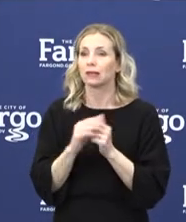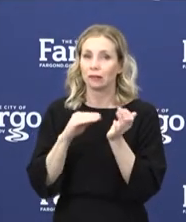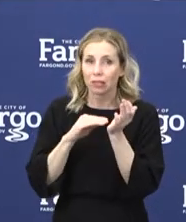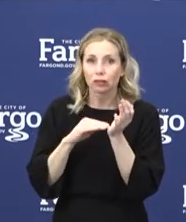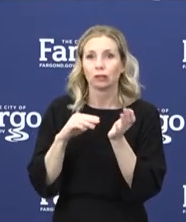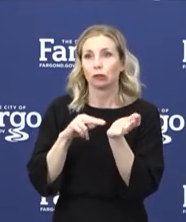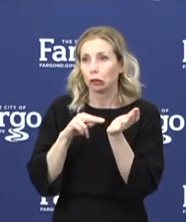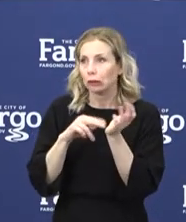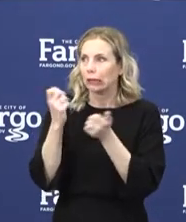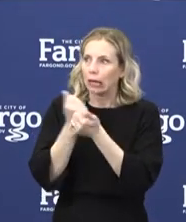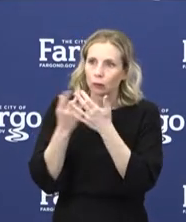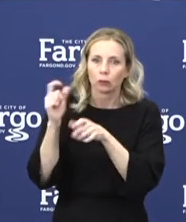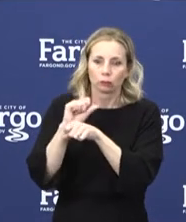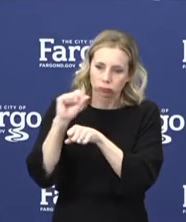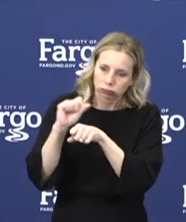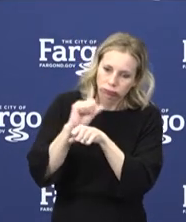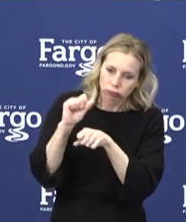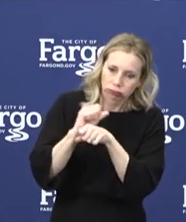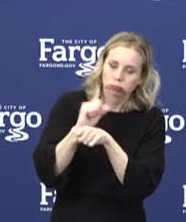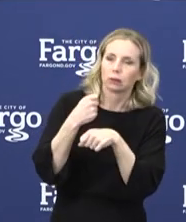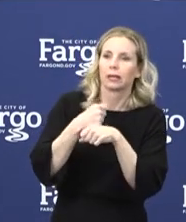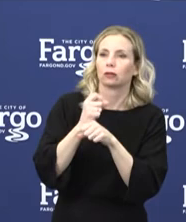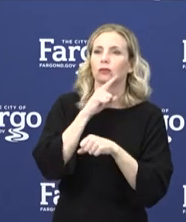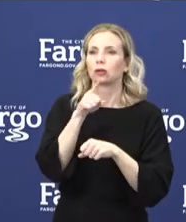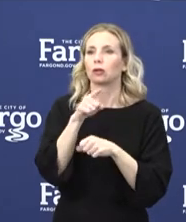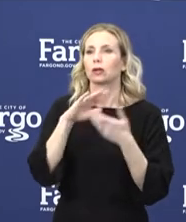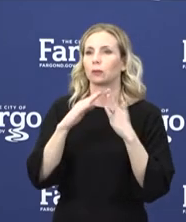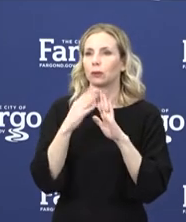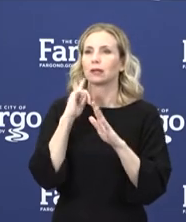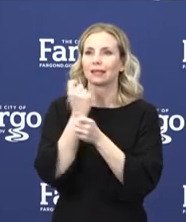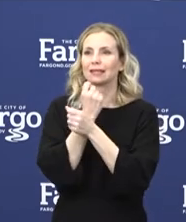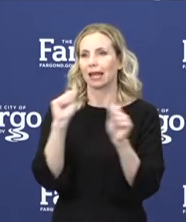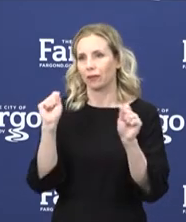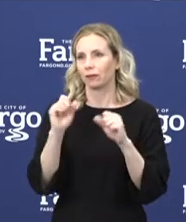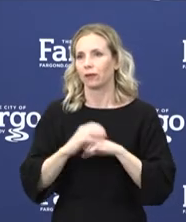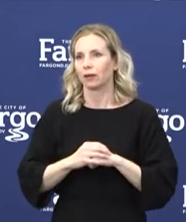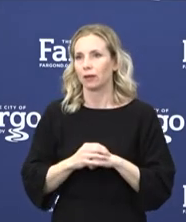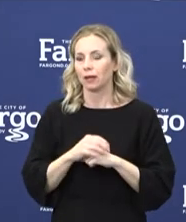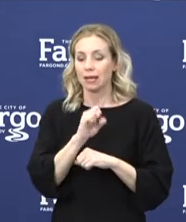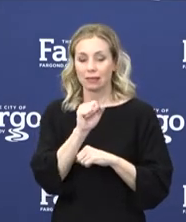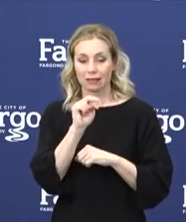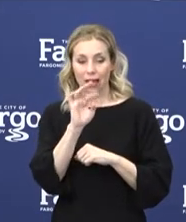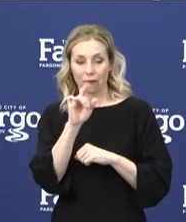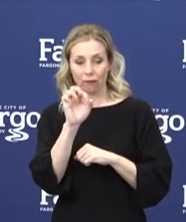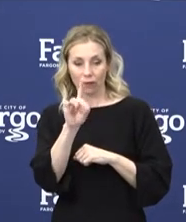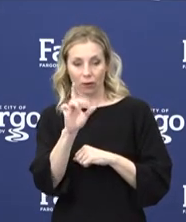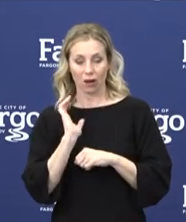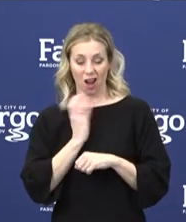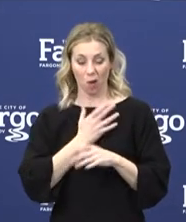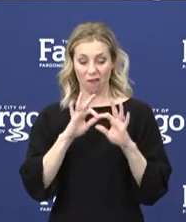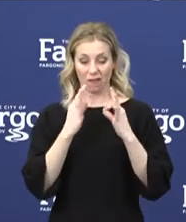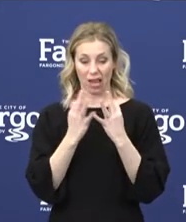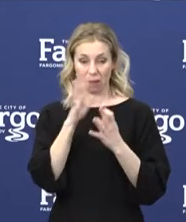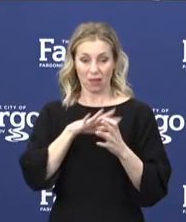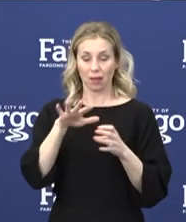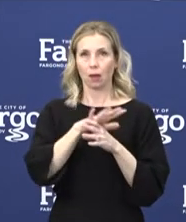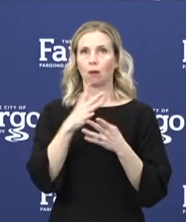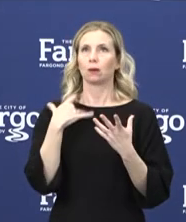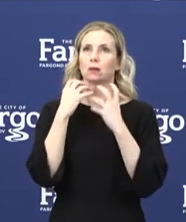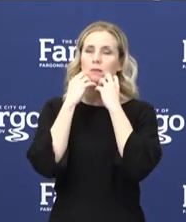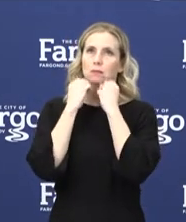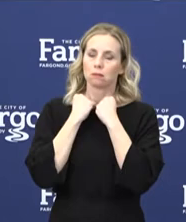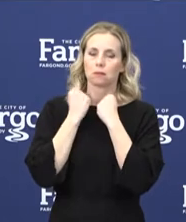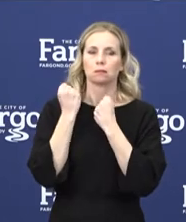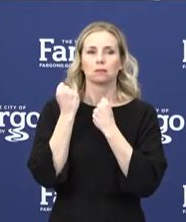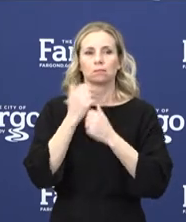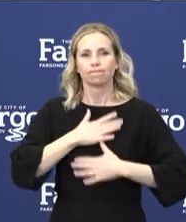tirelessly to keep our community safe. I know Sanford and our entire Sanford family is very appreciative of everybody's